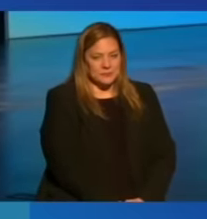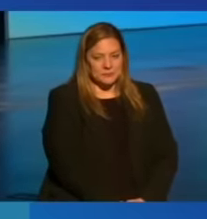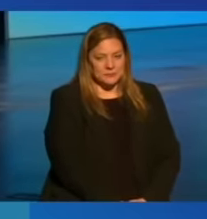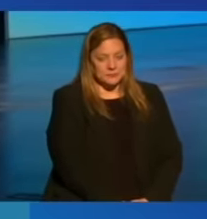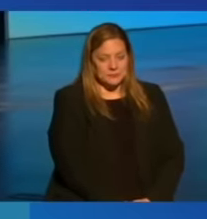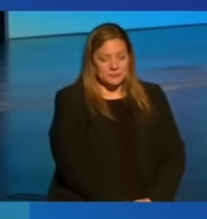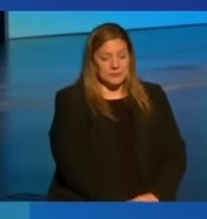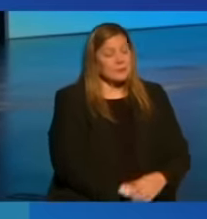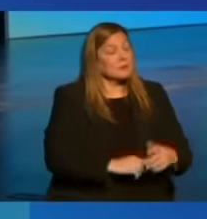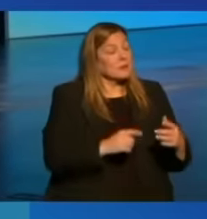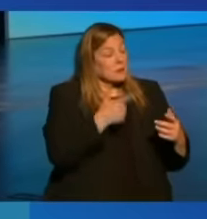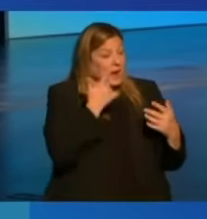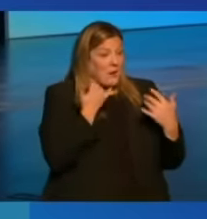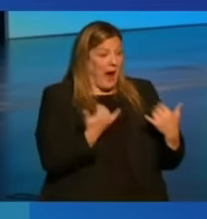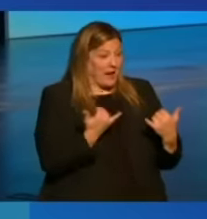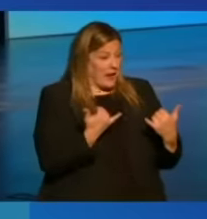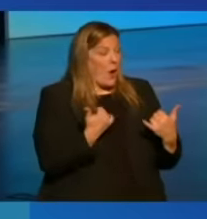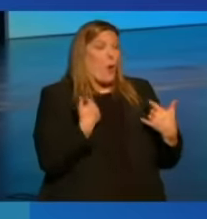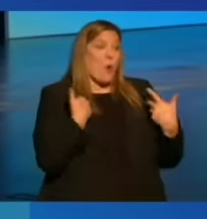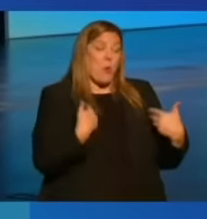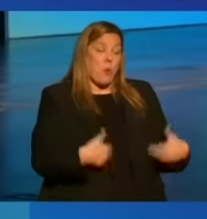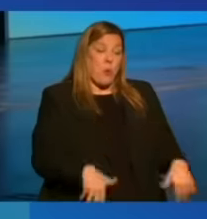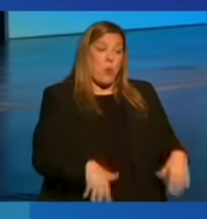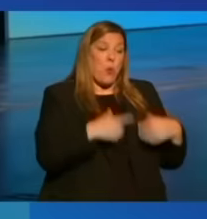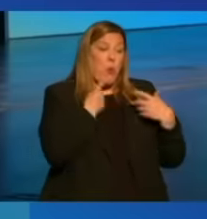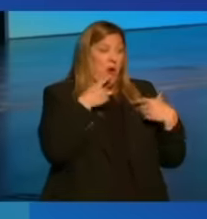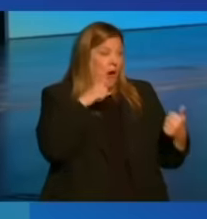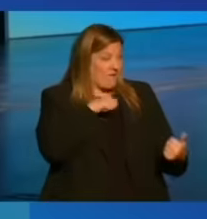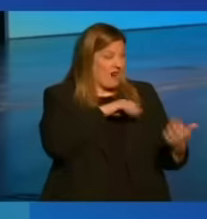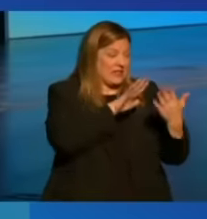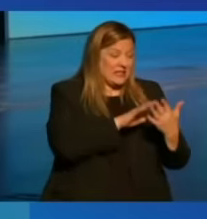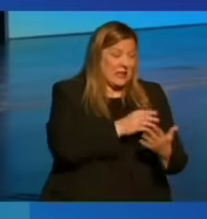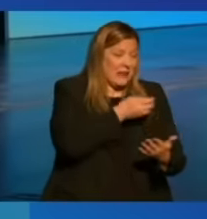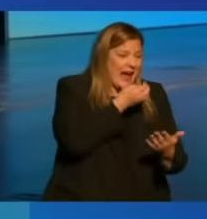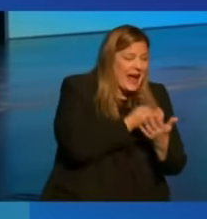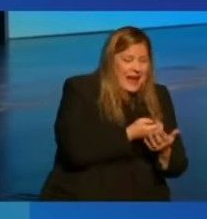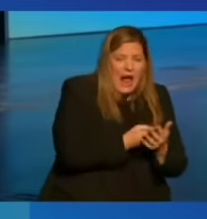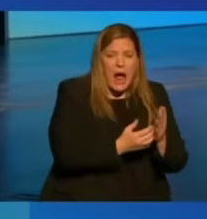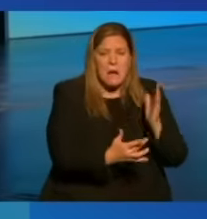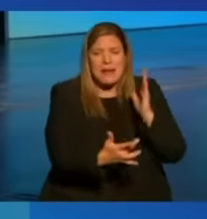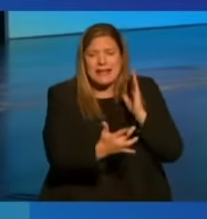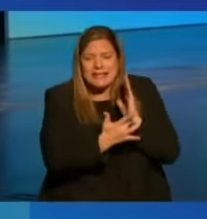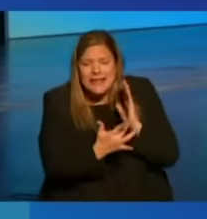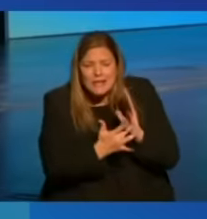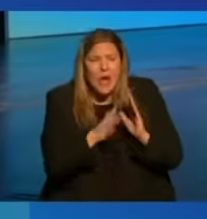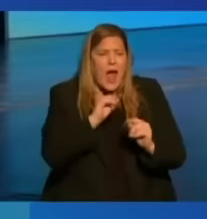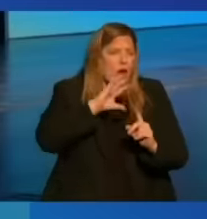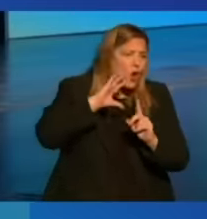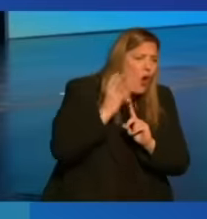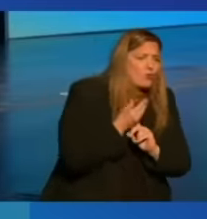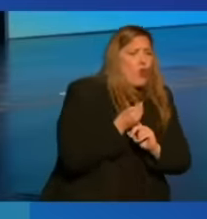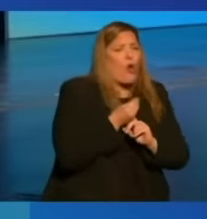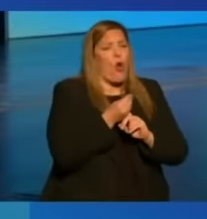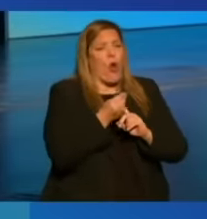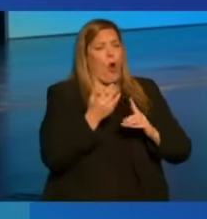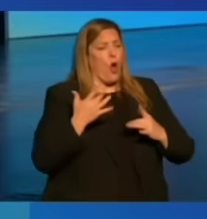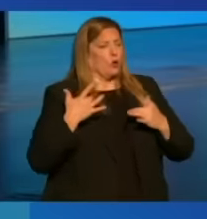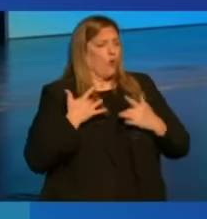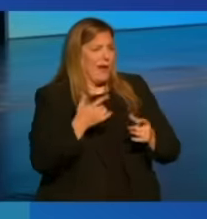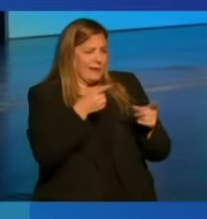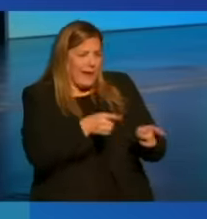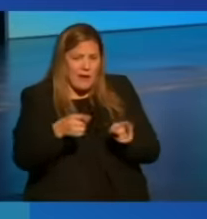Because right now we're up against a set of economic and technological and cultural trends